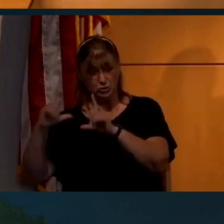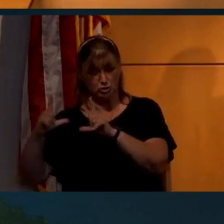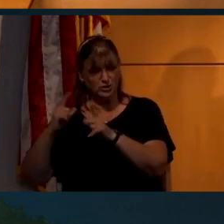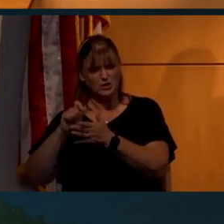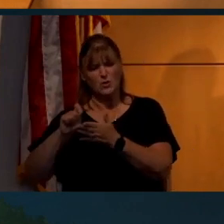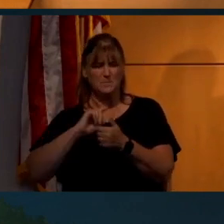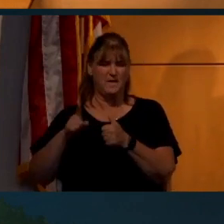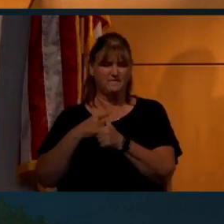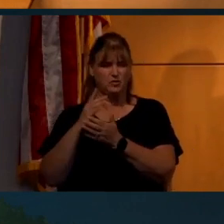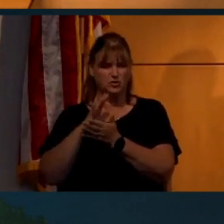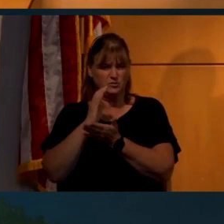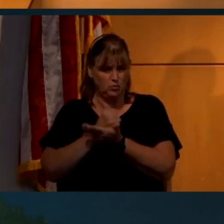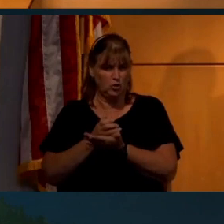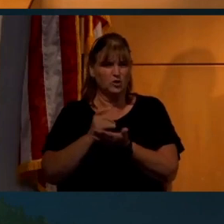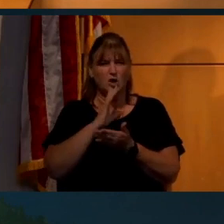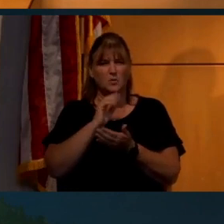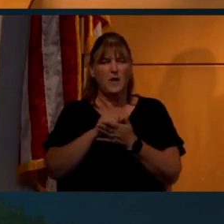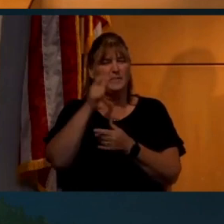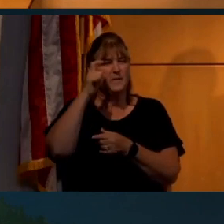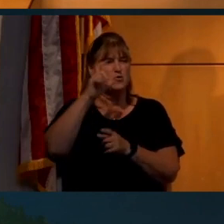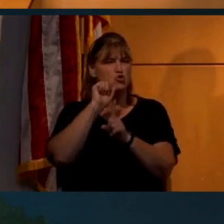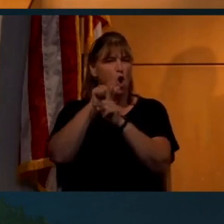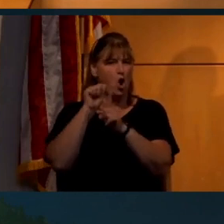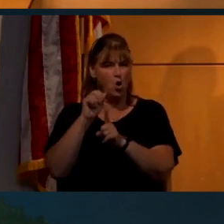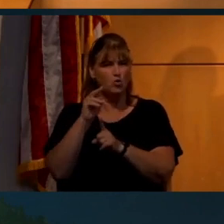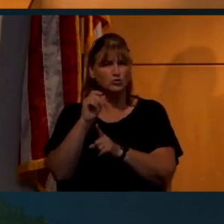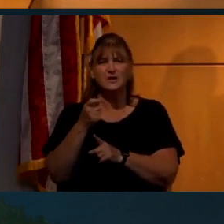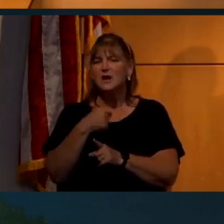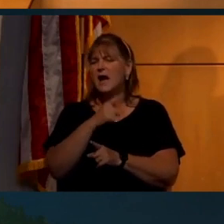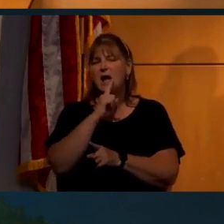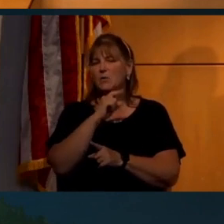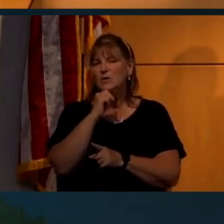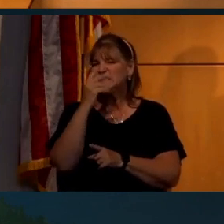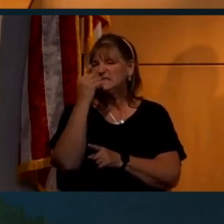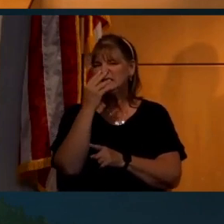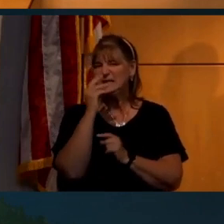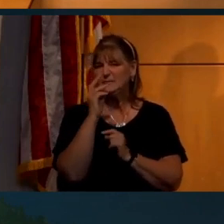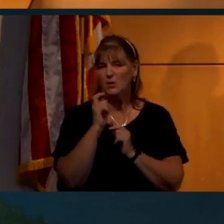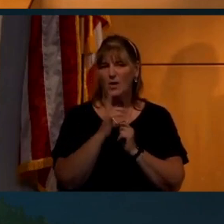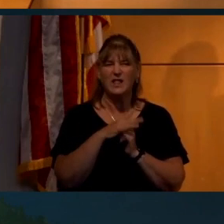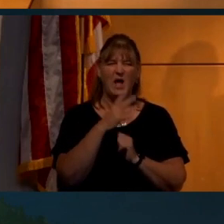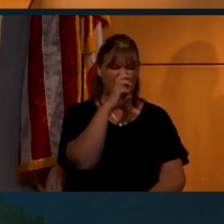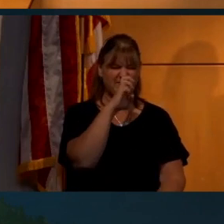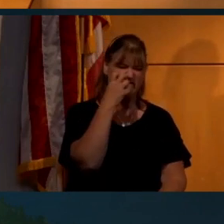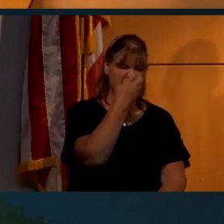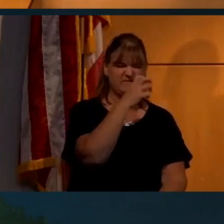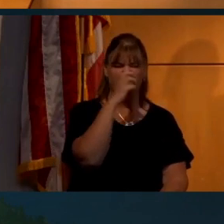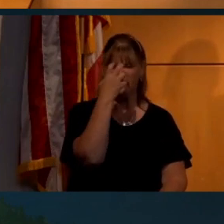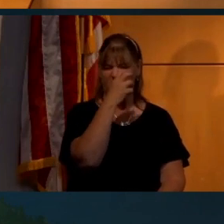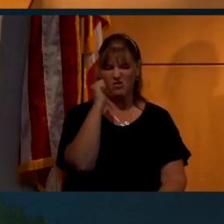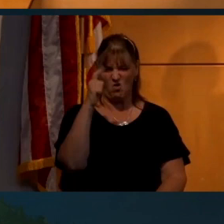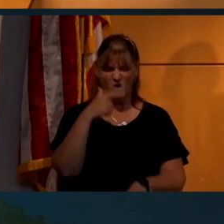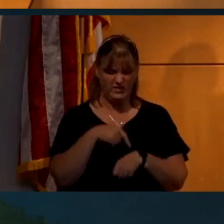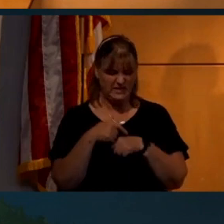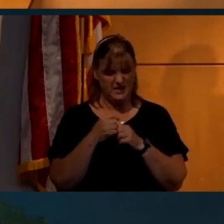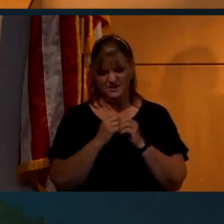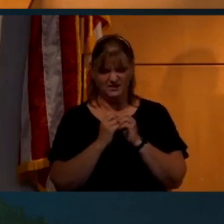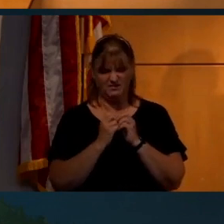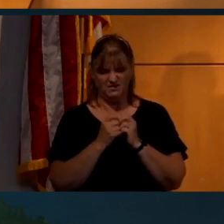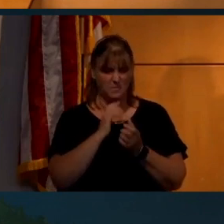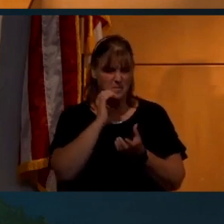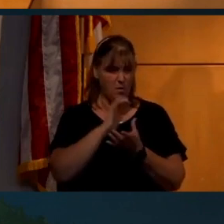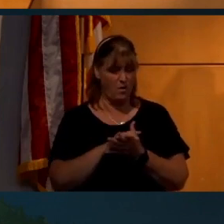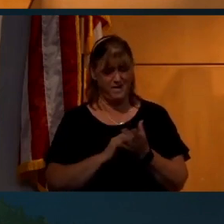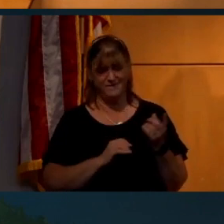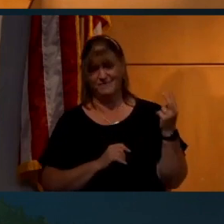and I was writing the moon hoax chapter in it, I wasn't sleeping well. I was angry all the time. And my